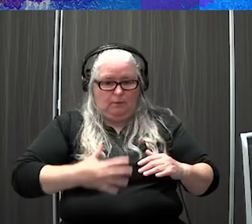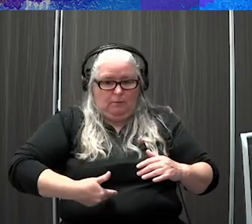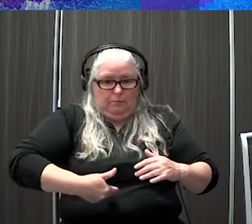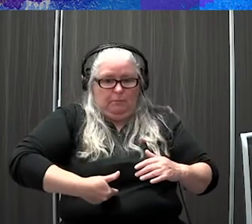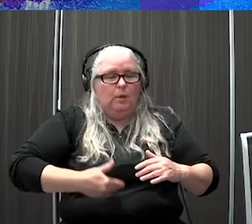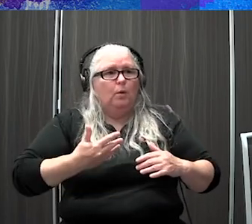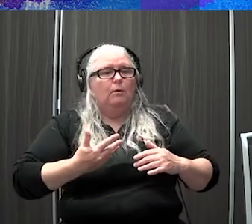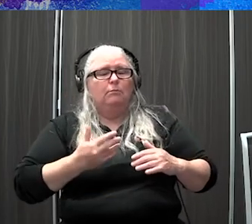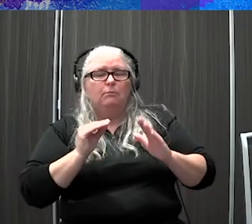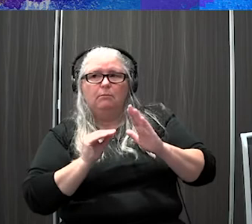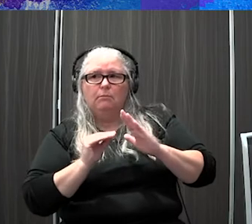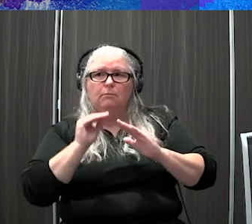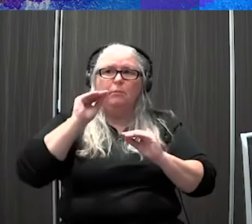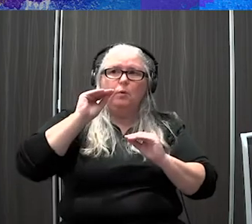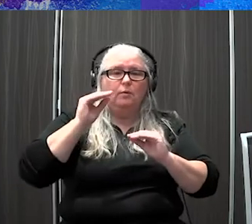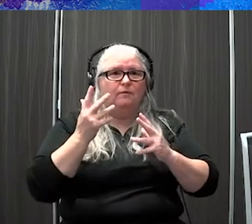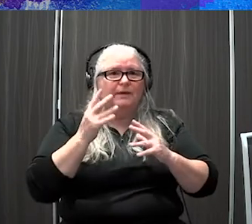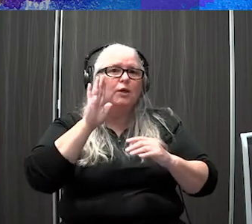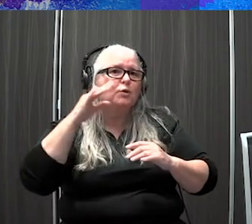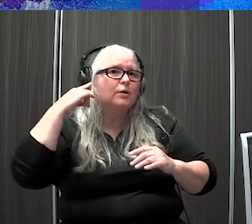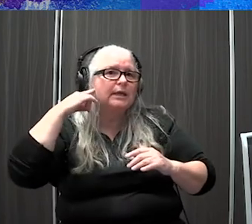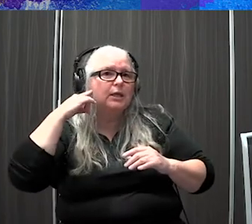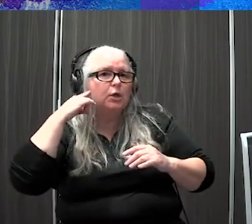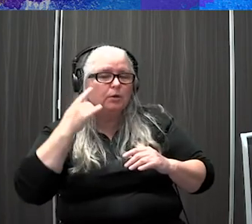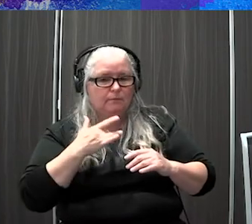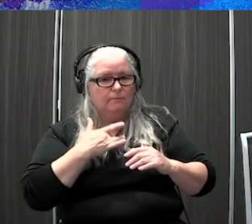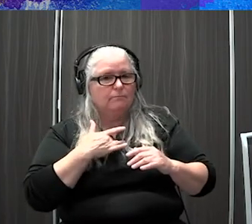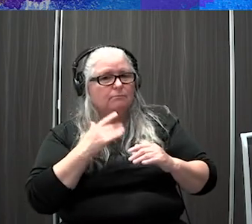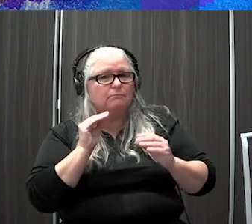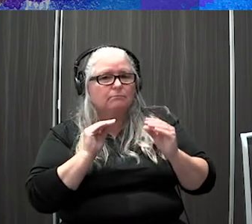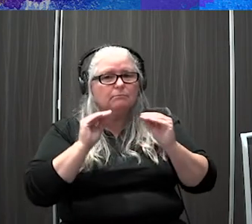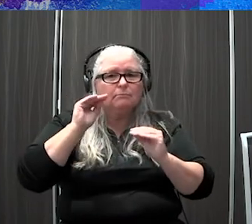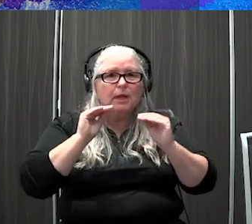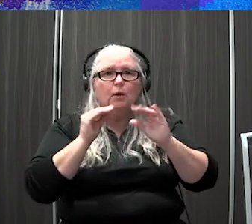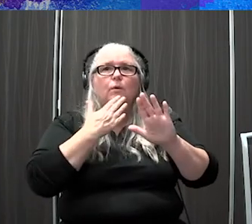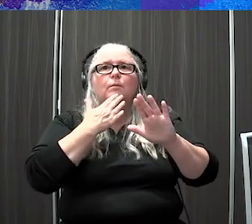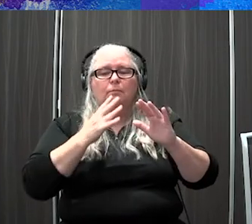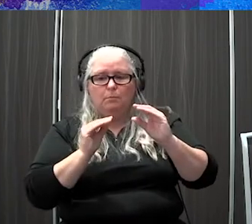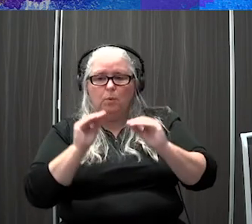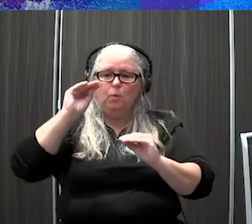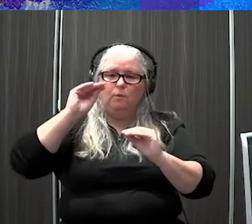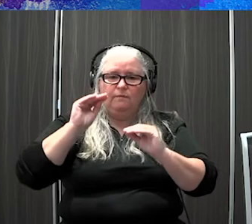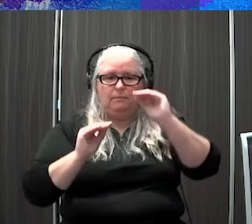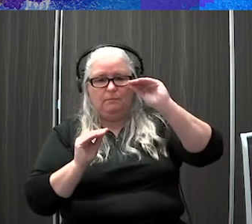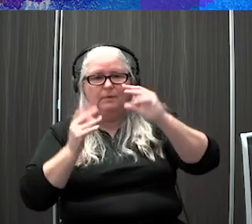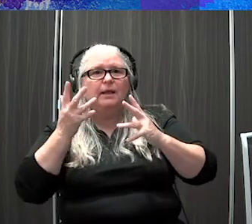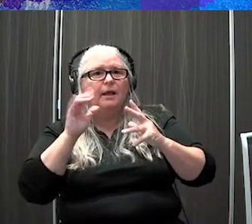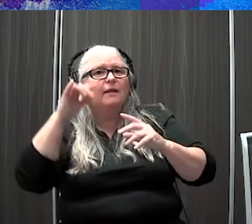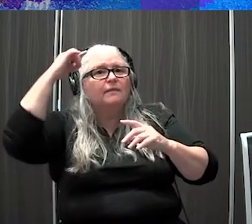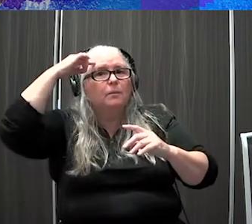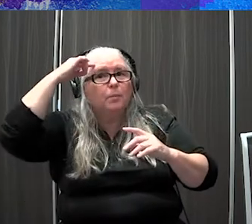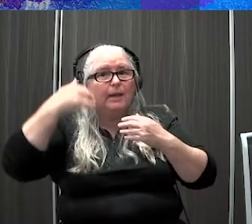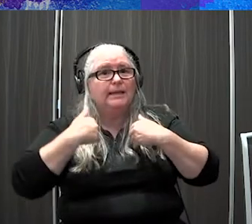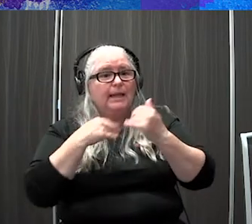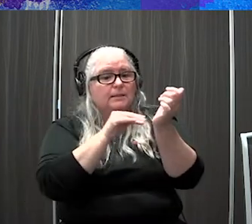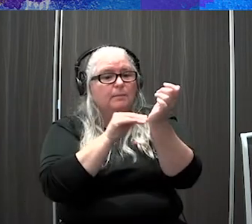happens, what your inner ear senses that gravitational change tells the brain, uh-oh, we're moving. The brain then turns on muscles